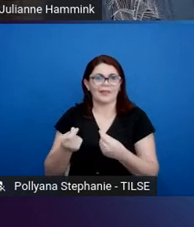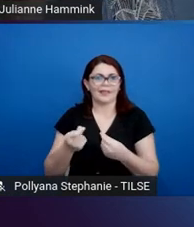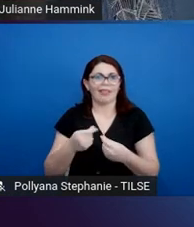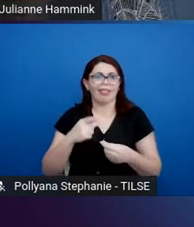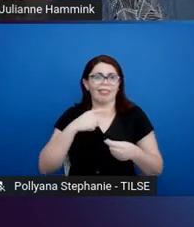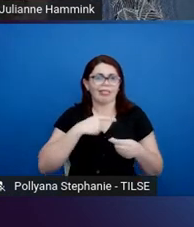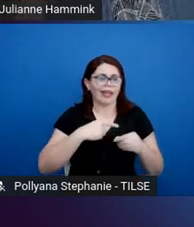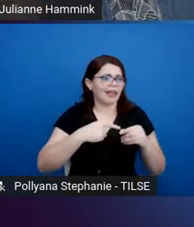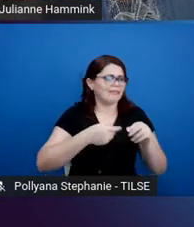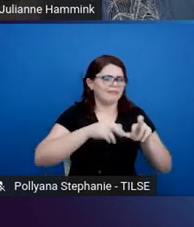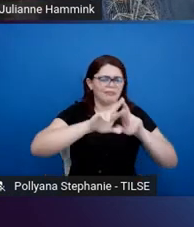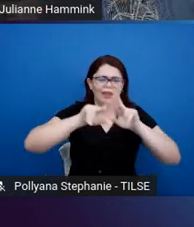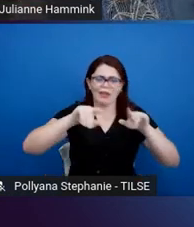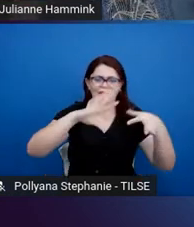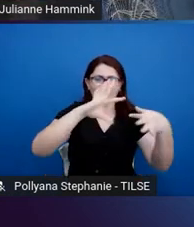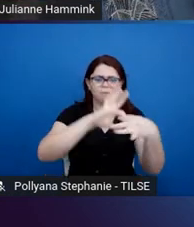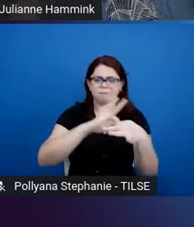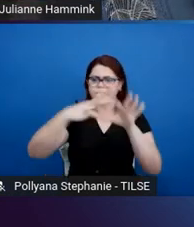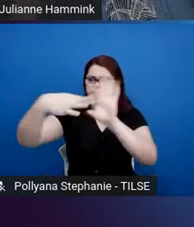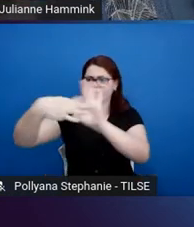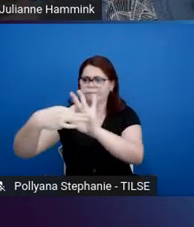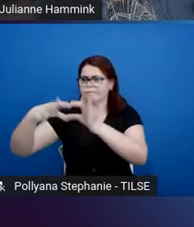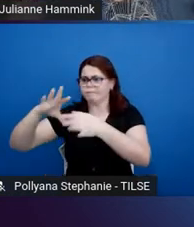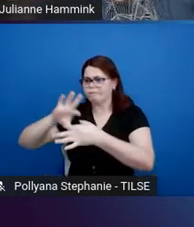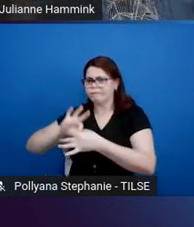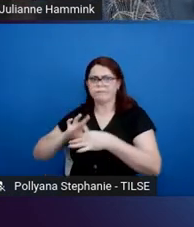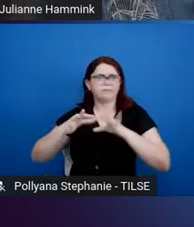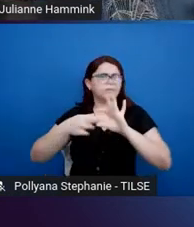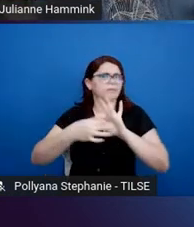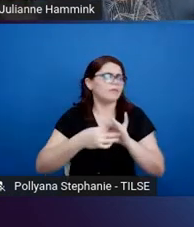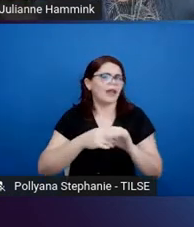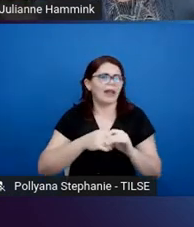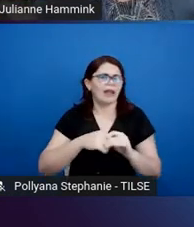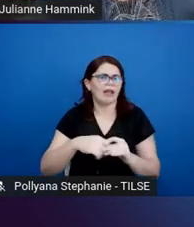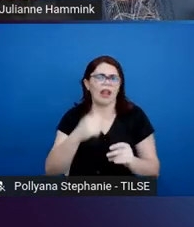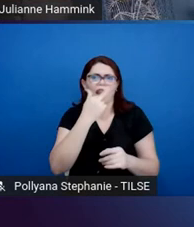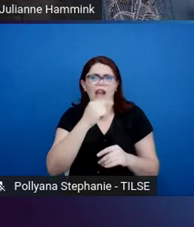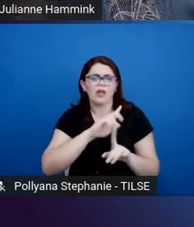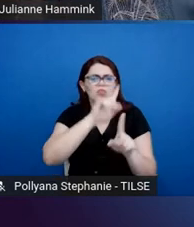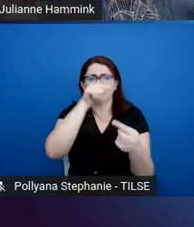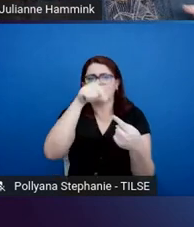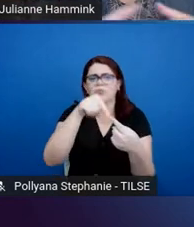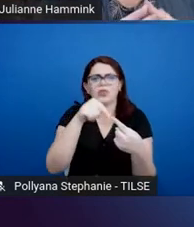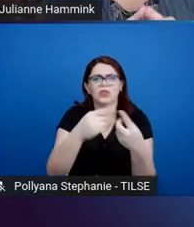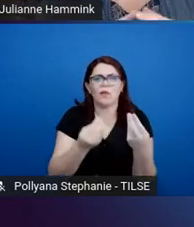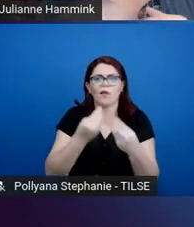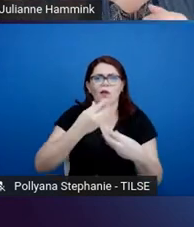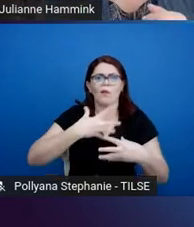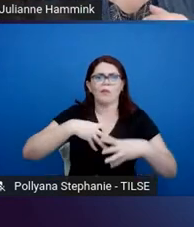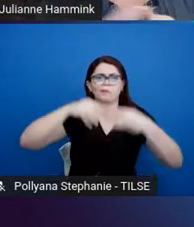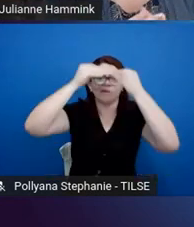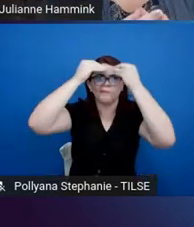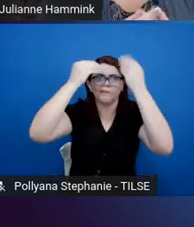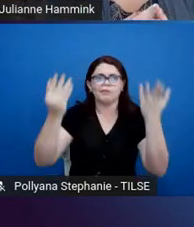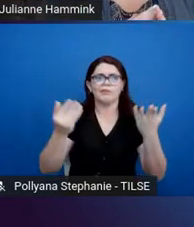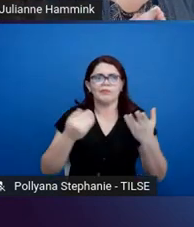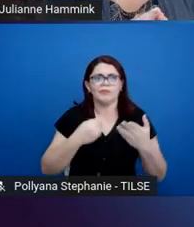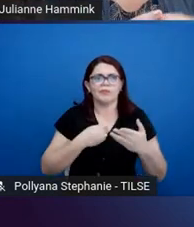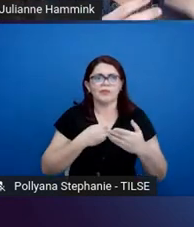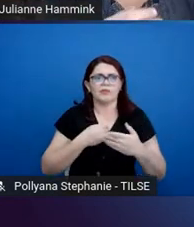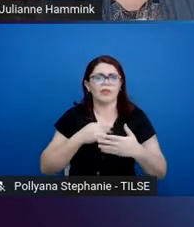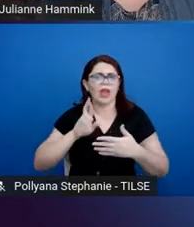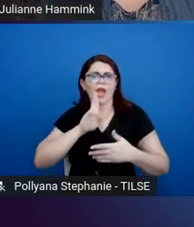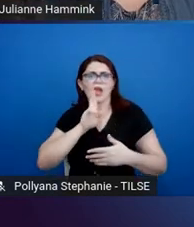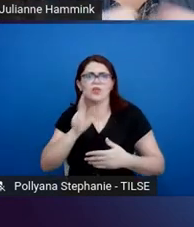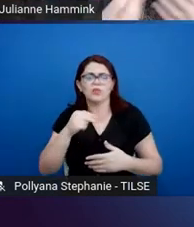of language goals or language acquisition goals and desired outcomes for the